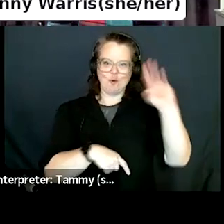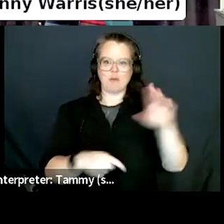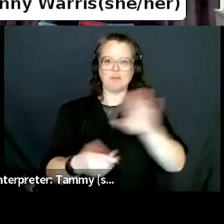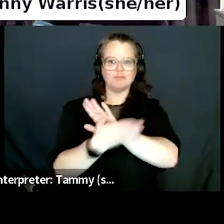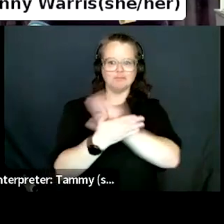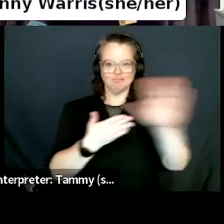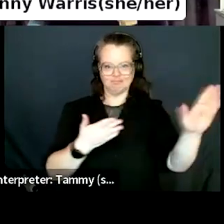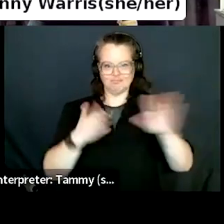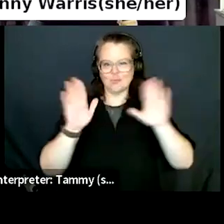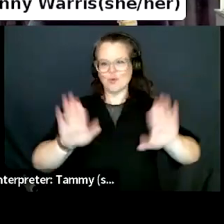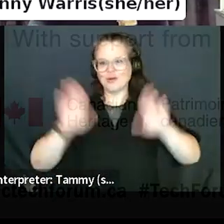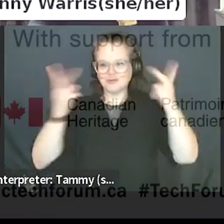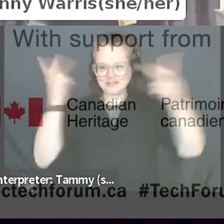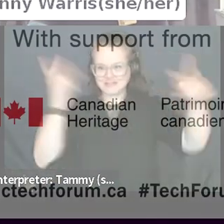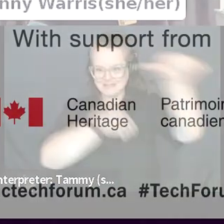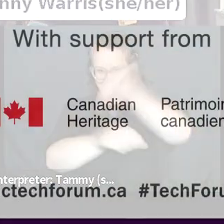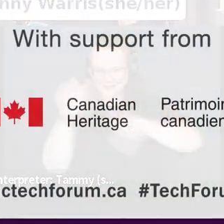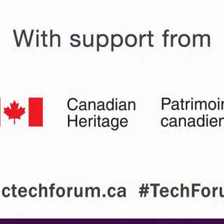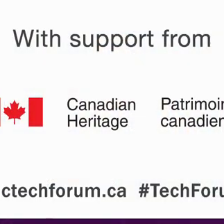Good luck selling.